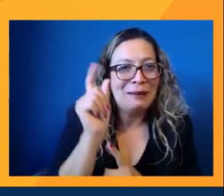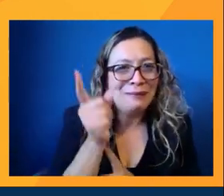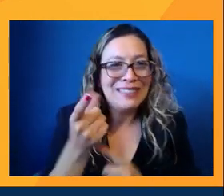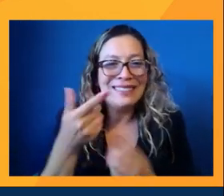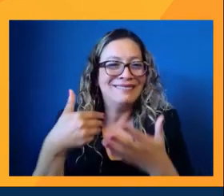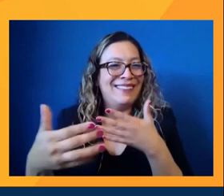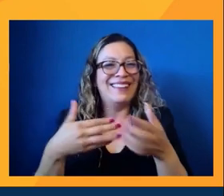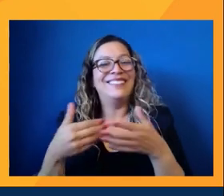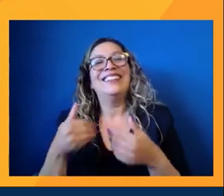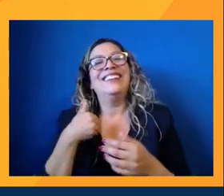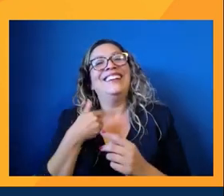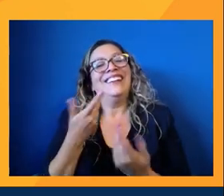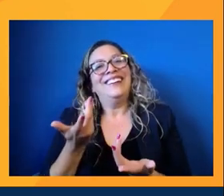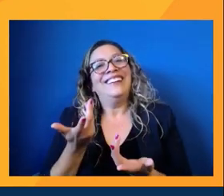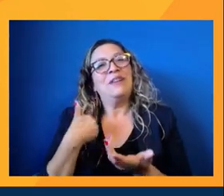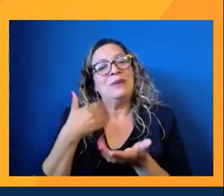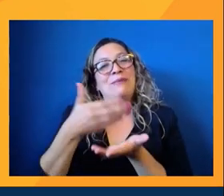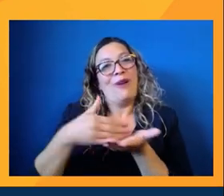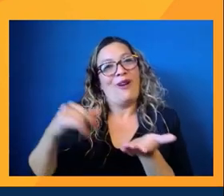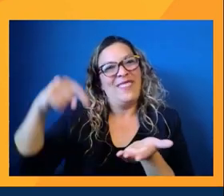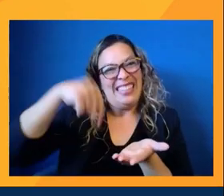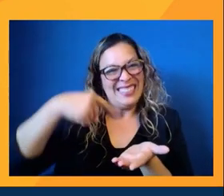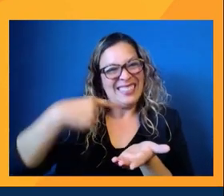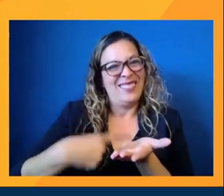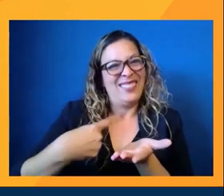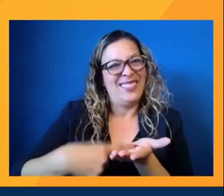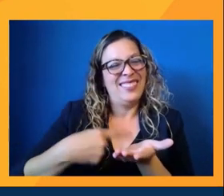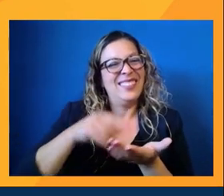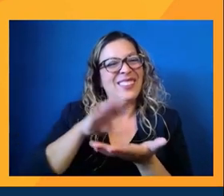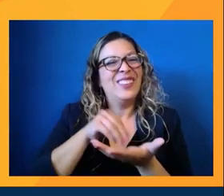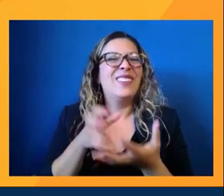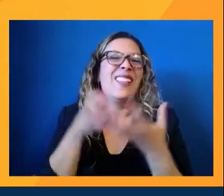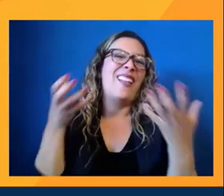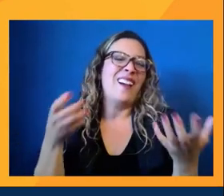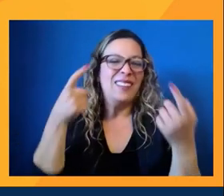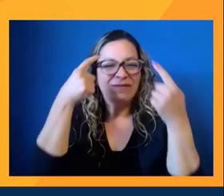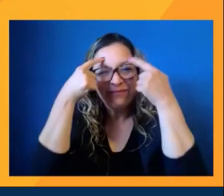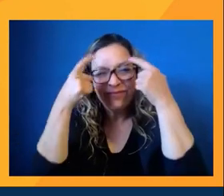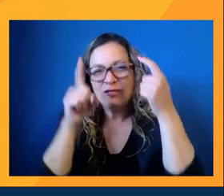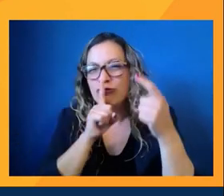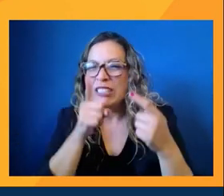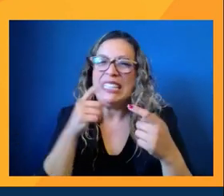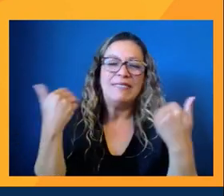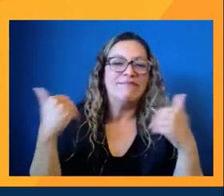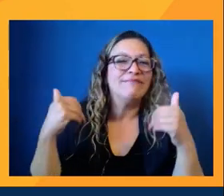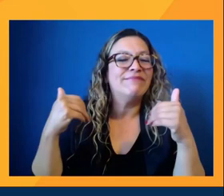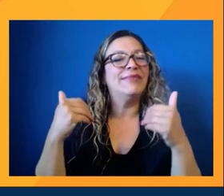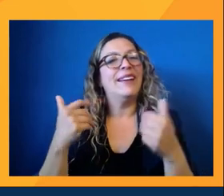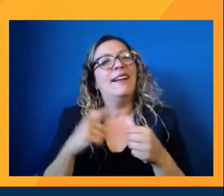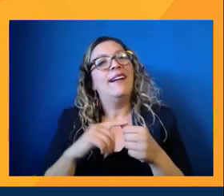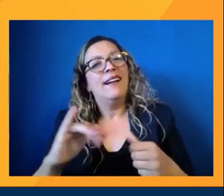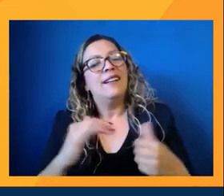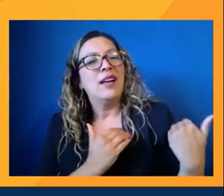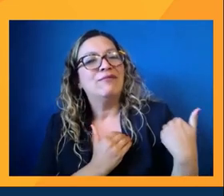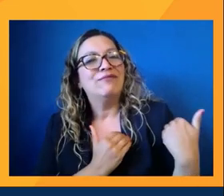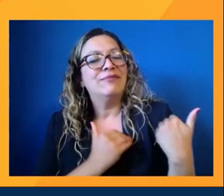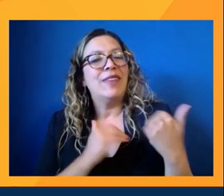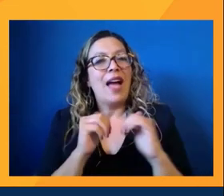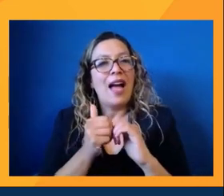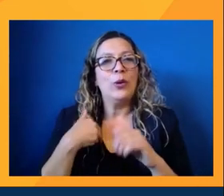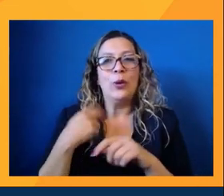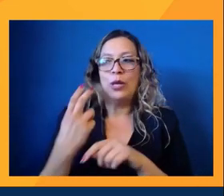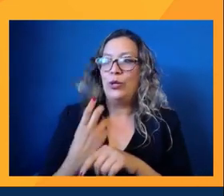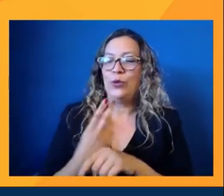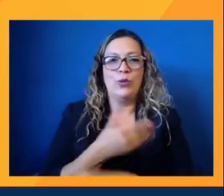being part of conversations like this, you learn so much and you understand your responsibilities and how you can use your, you know,